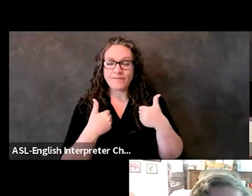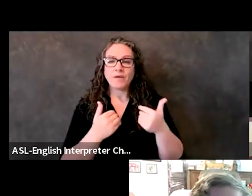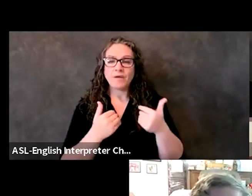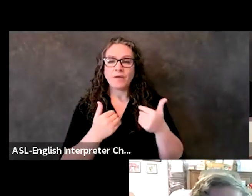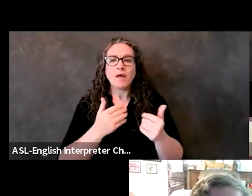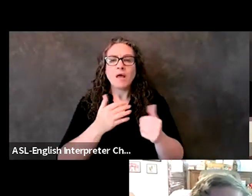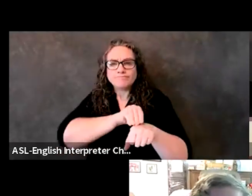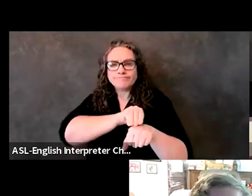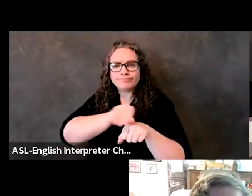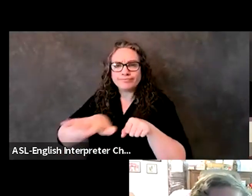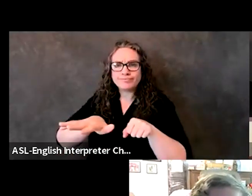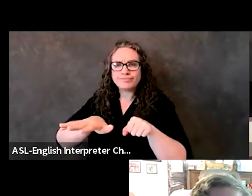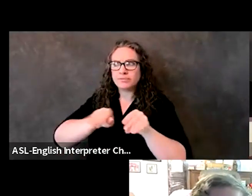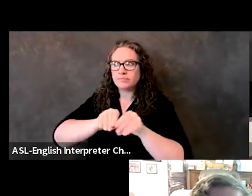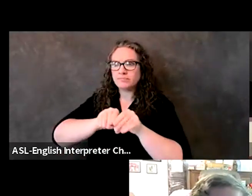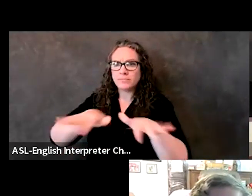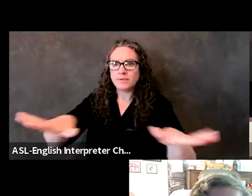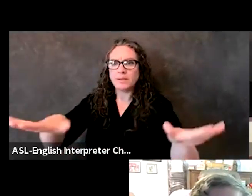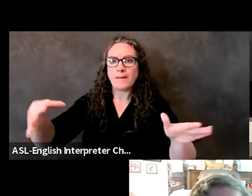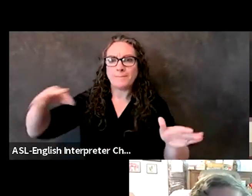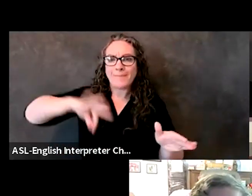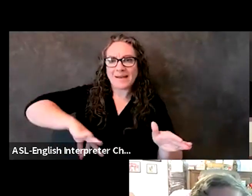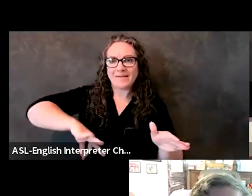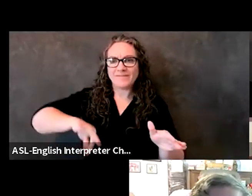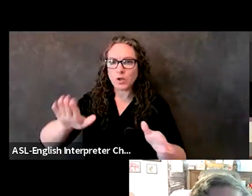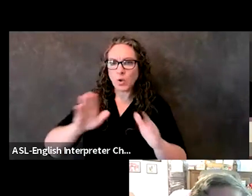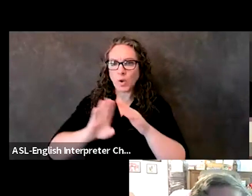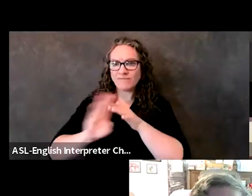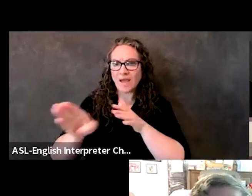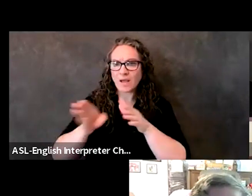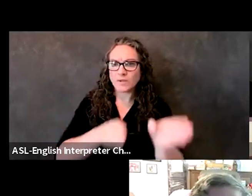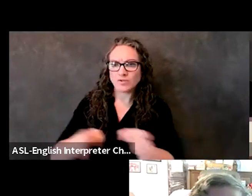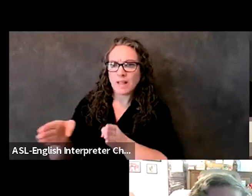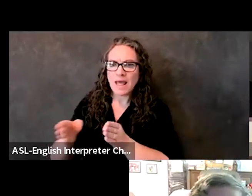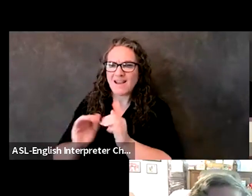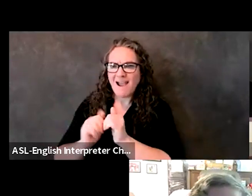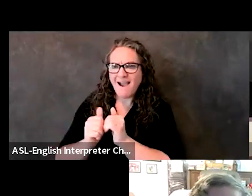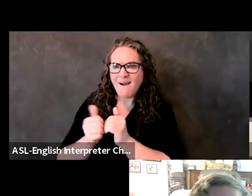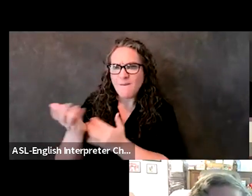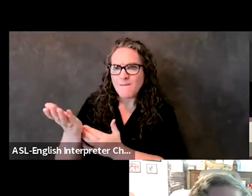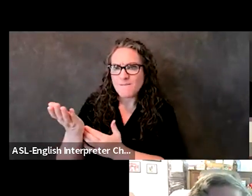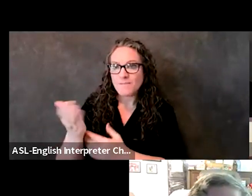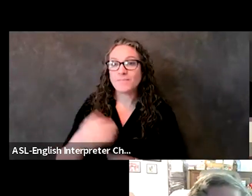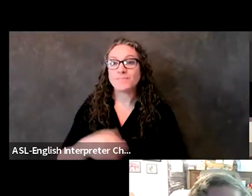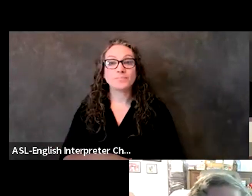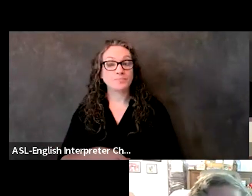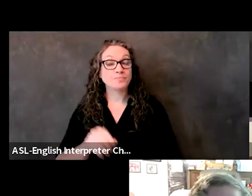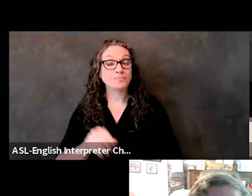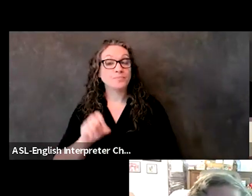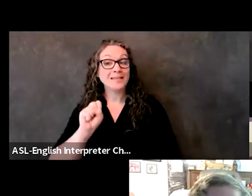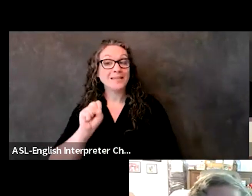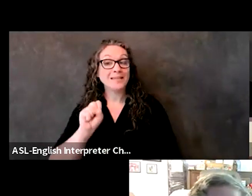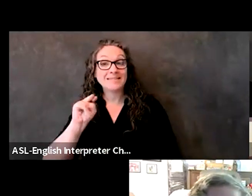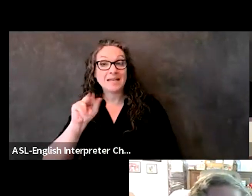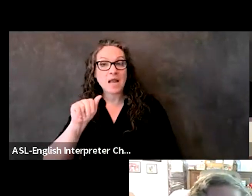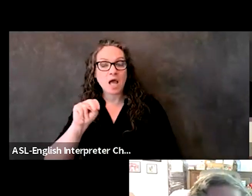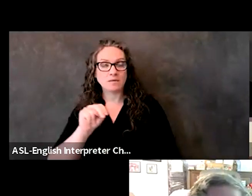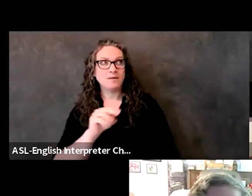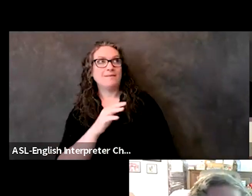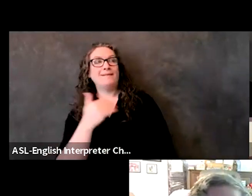doing? So it's a two-parter. Okay. So I would say the first part is fairly loaded.